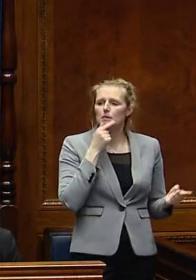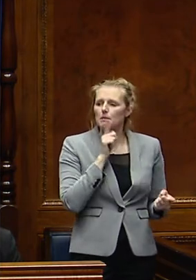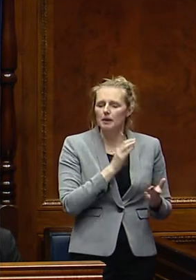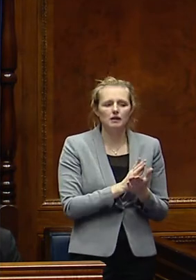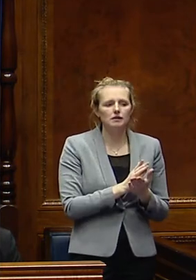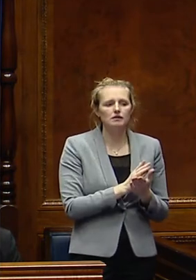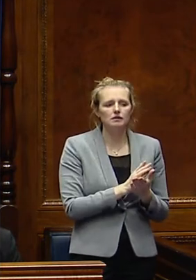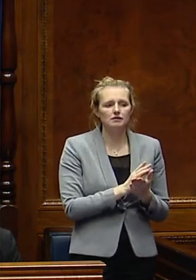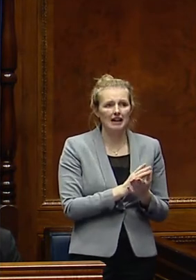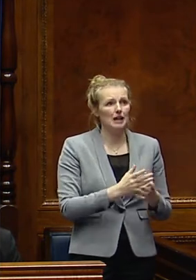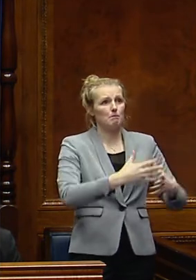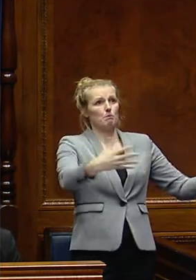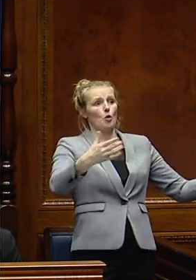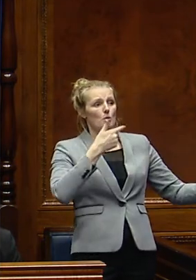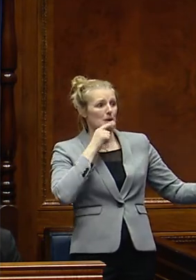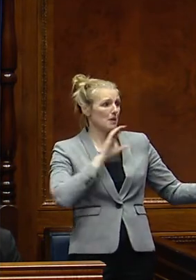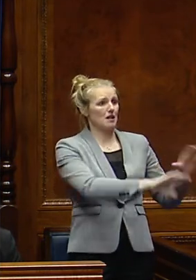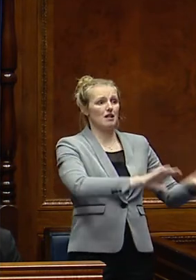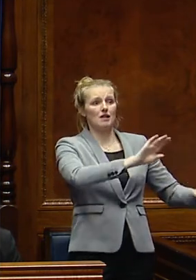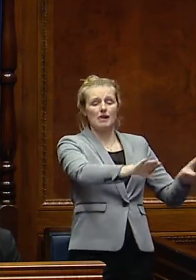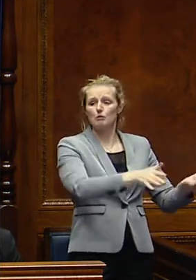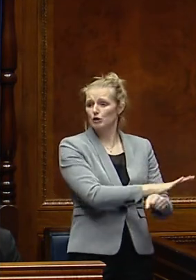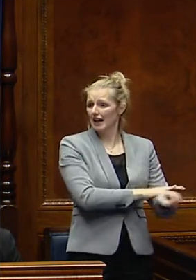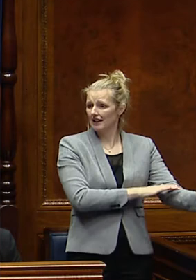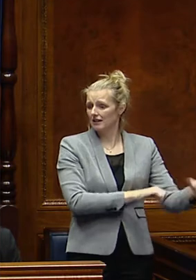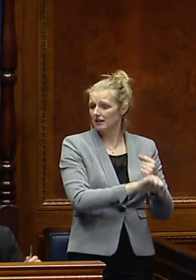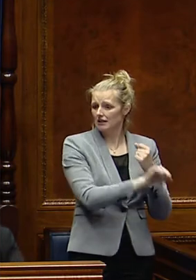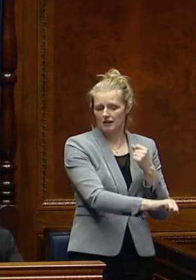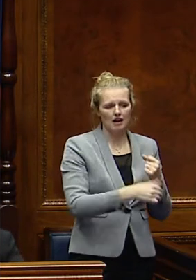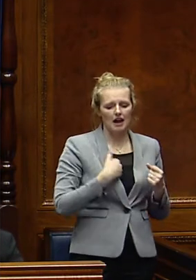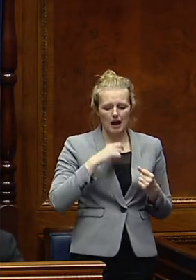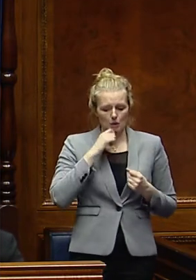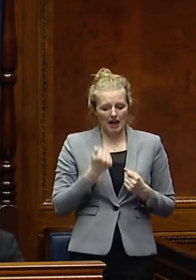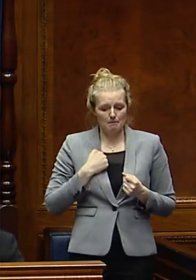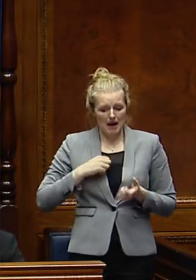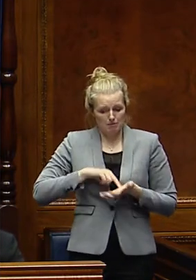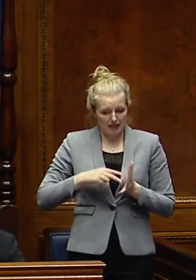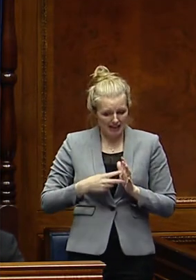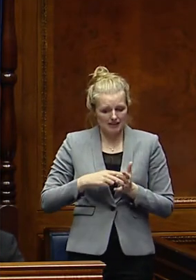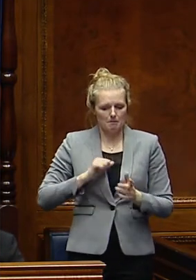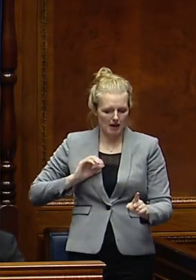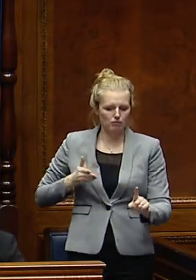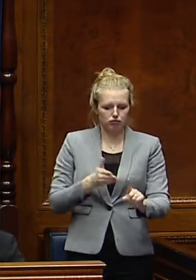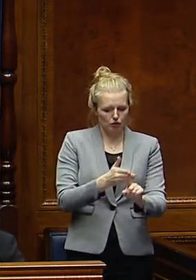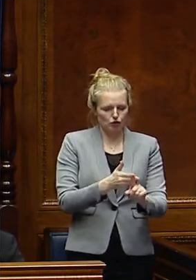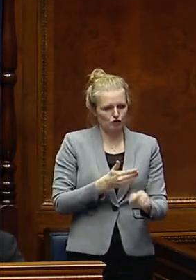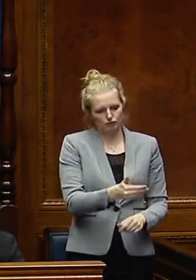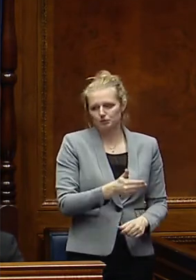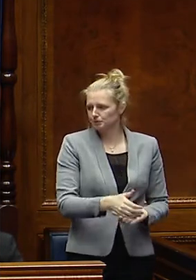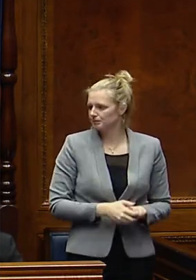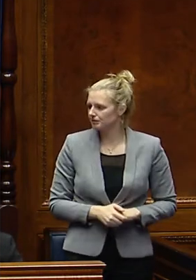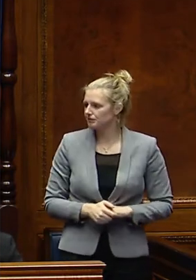and the larger amount of people within our society as well. and I will be rolling out my plans and my approach to that in the coming weeks.